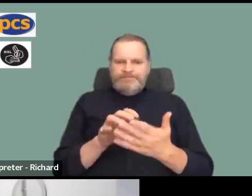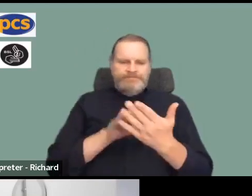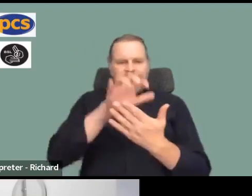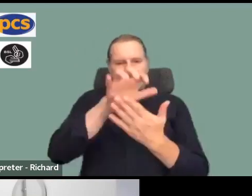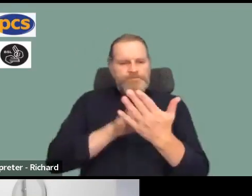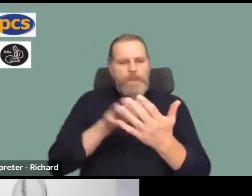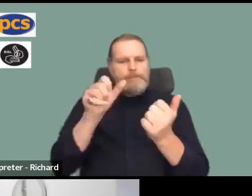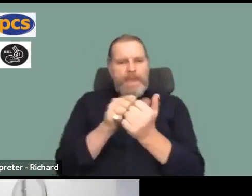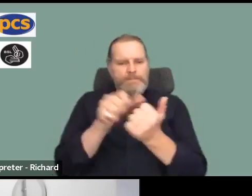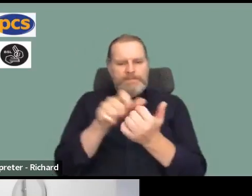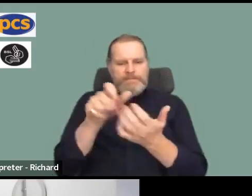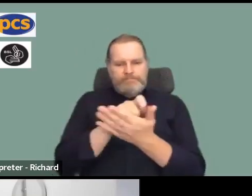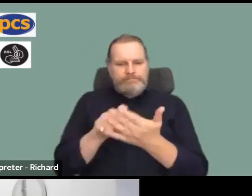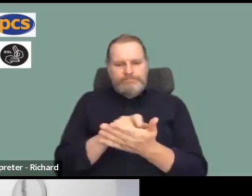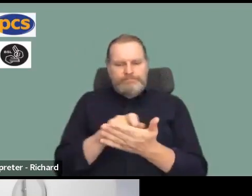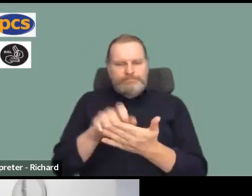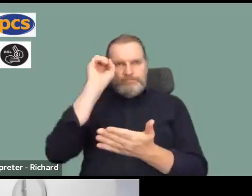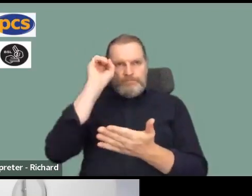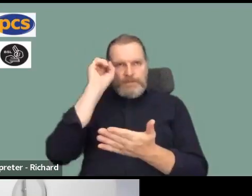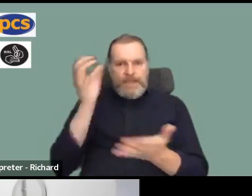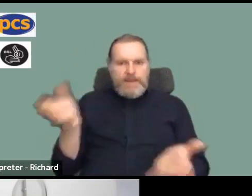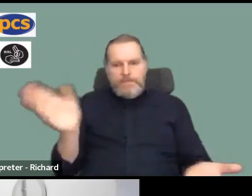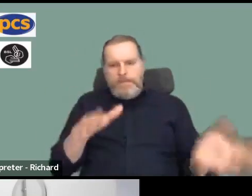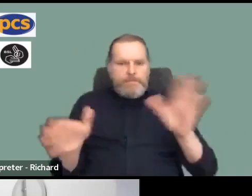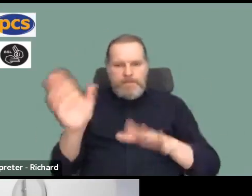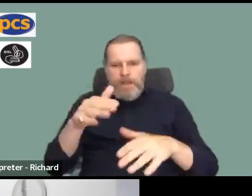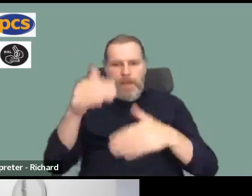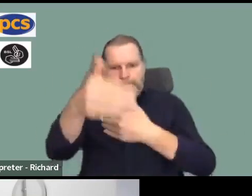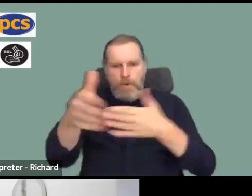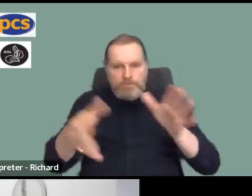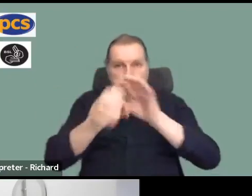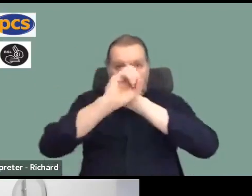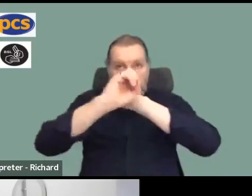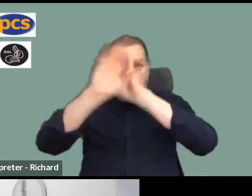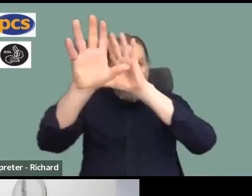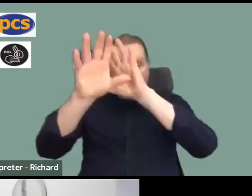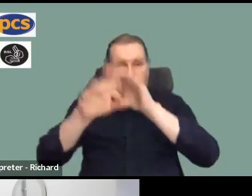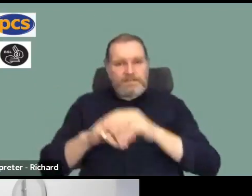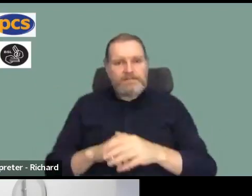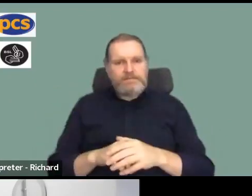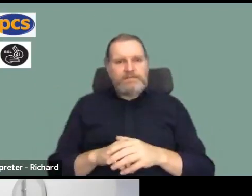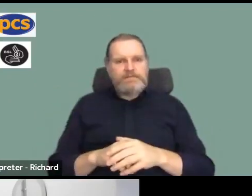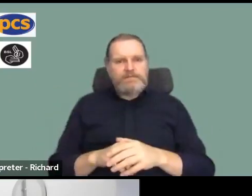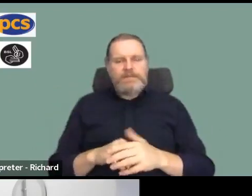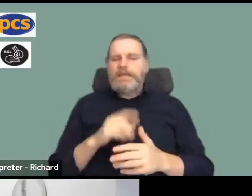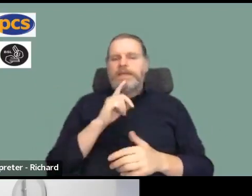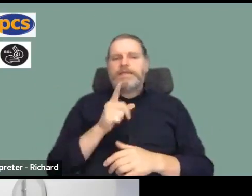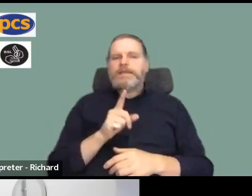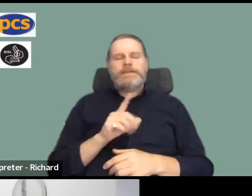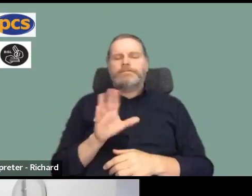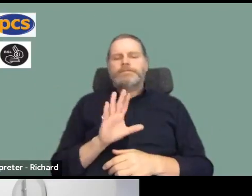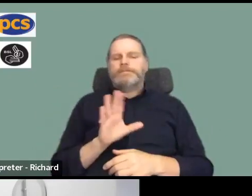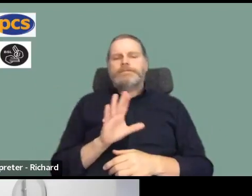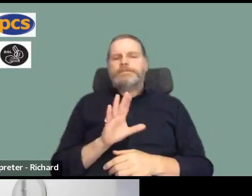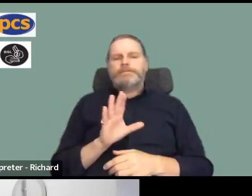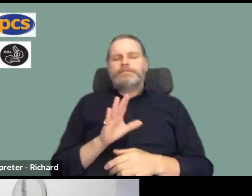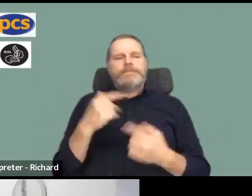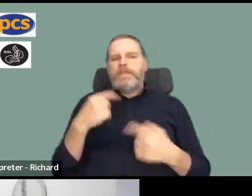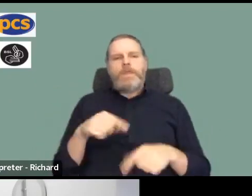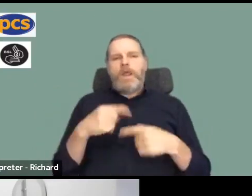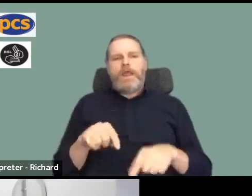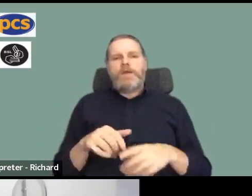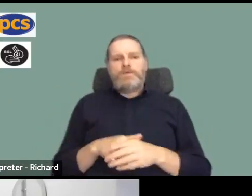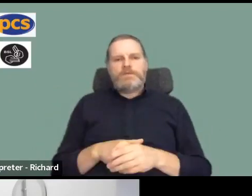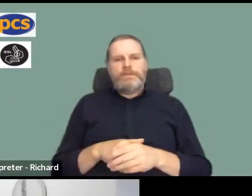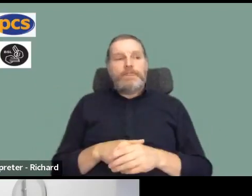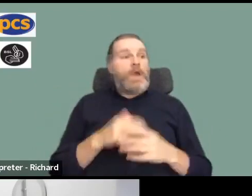the law is very tricky on us. And it tells us that there should be no interference between the member